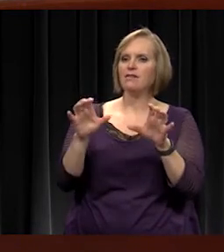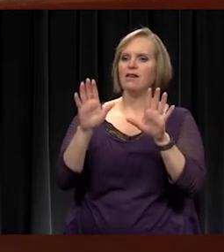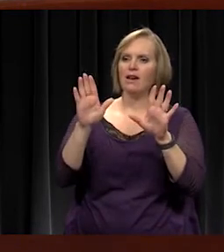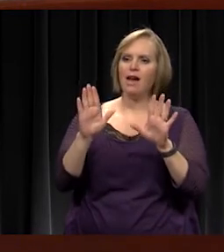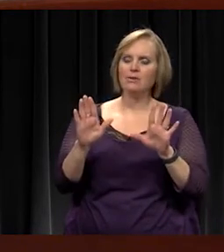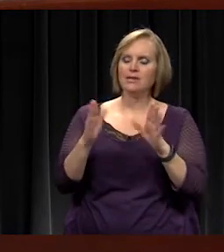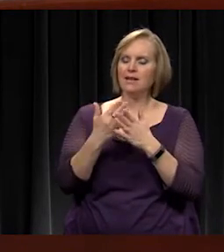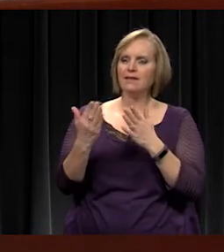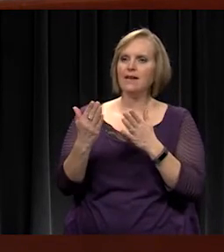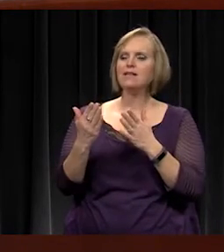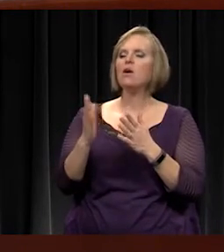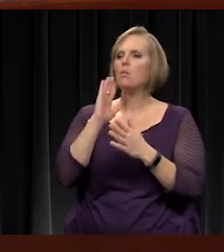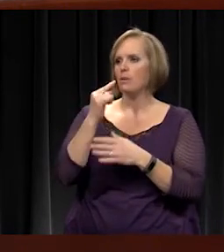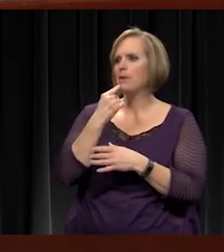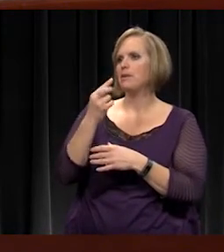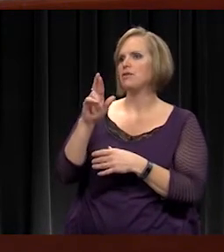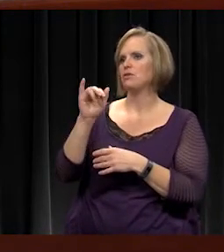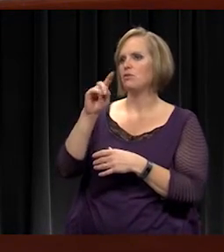Rita Lyon. Thank you.